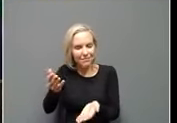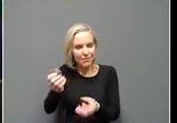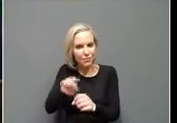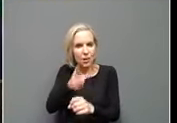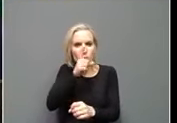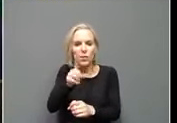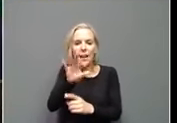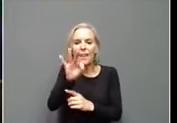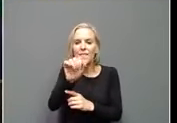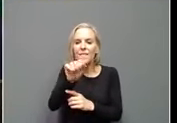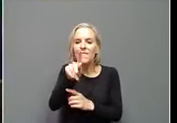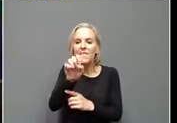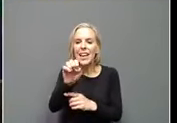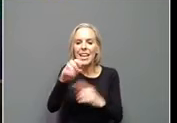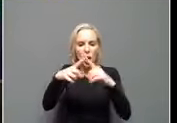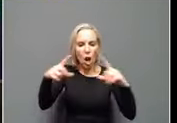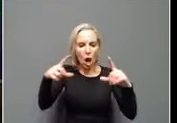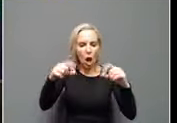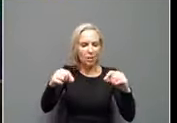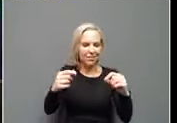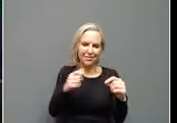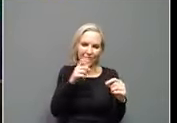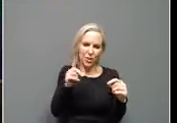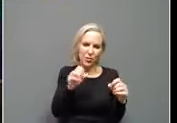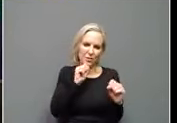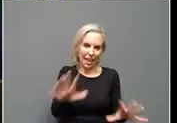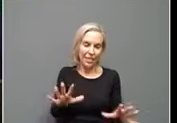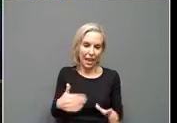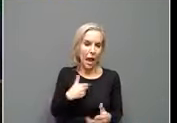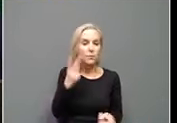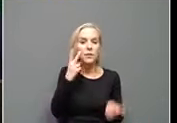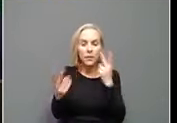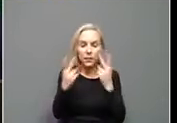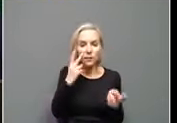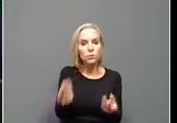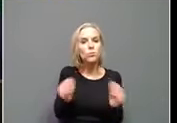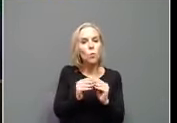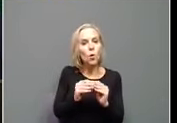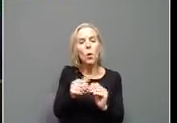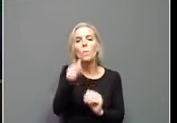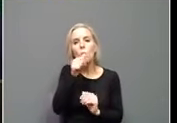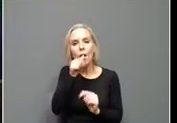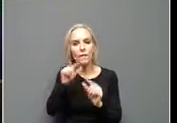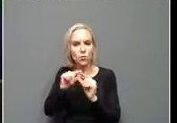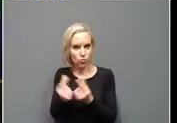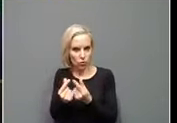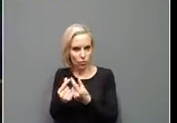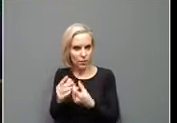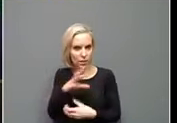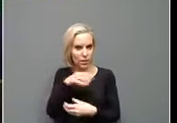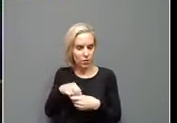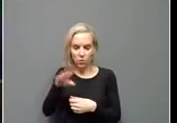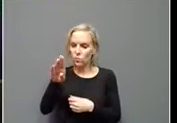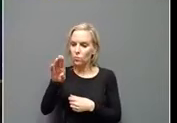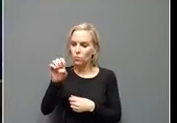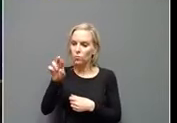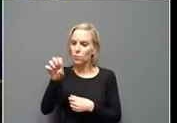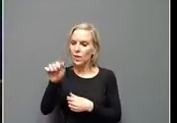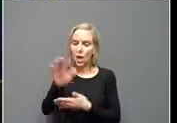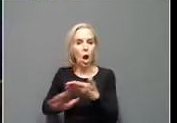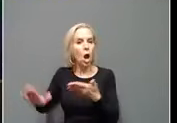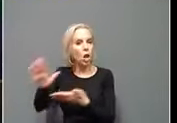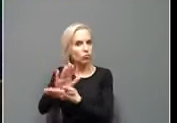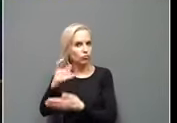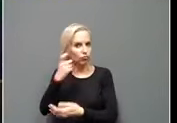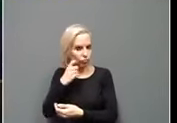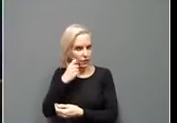card, isn't gonna, isn't gonna do anything. I am seeing more private groups, uh, including Berea college most recently, um, that